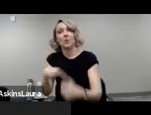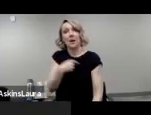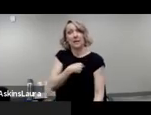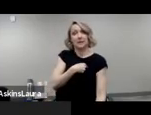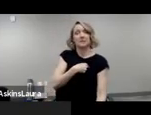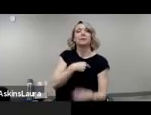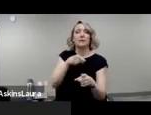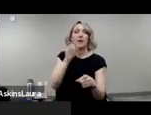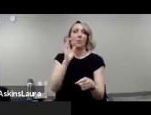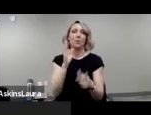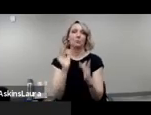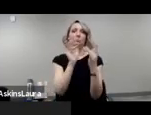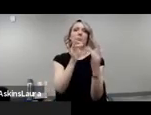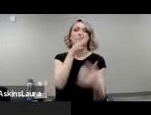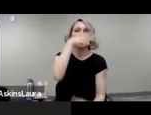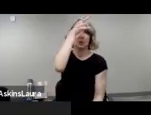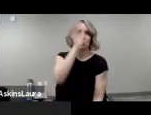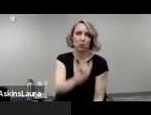the census.